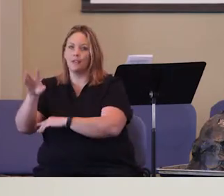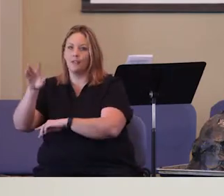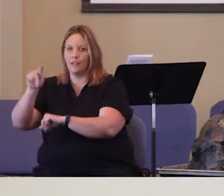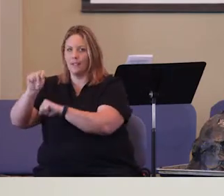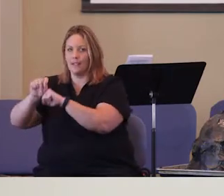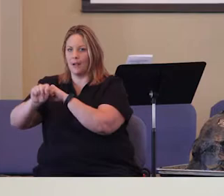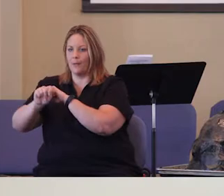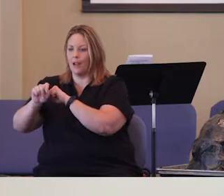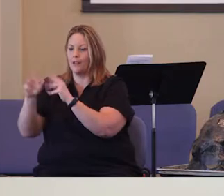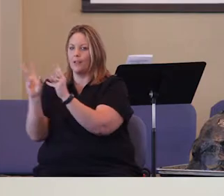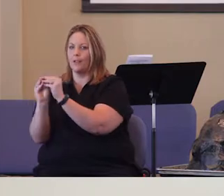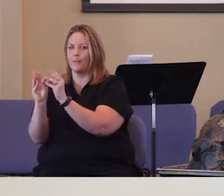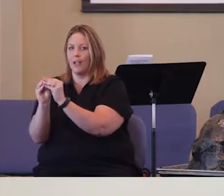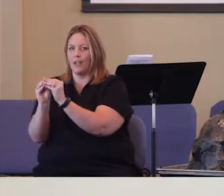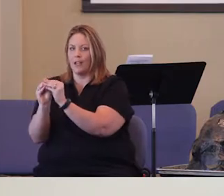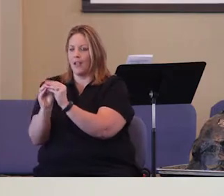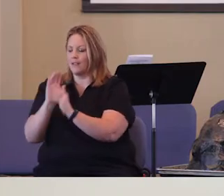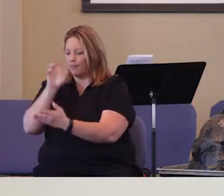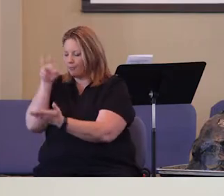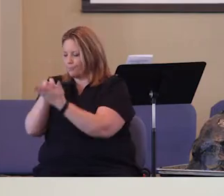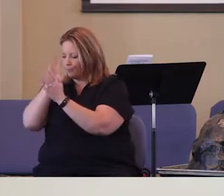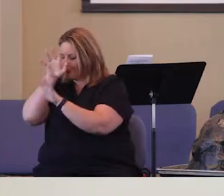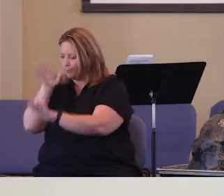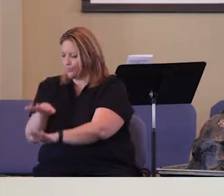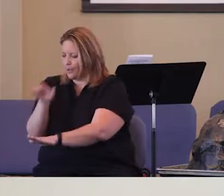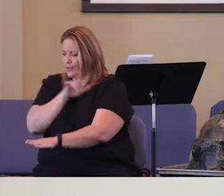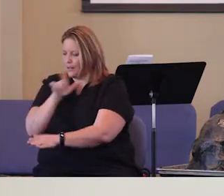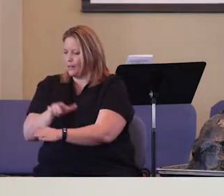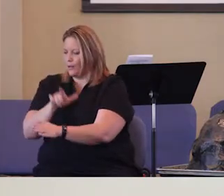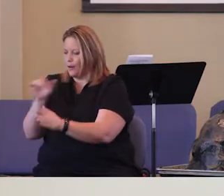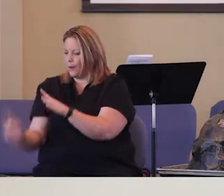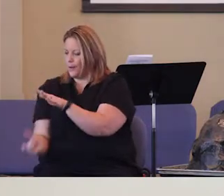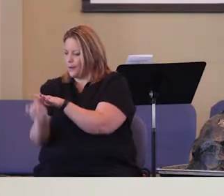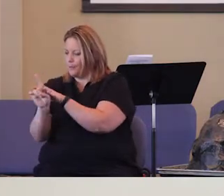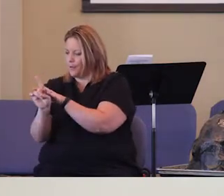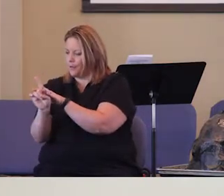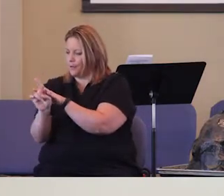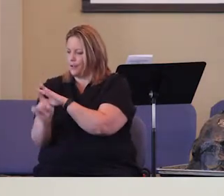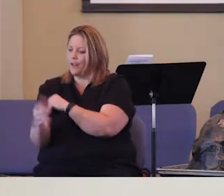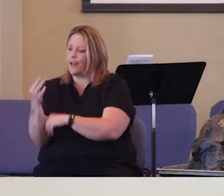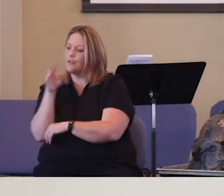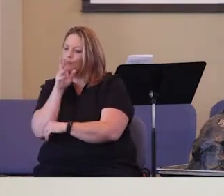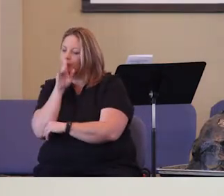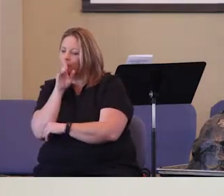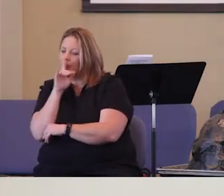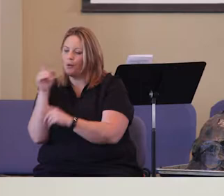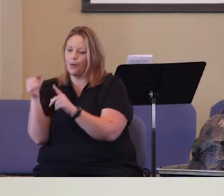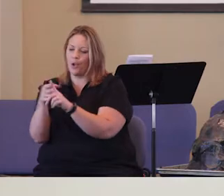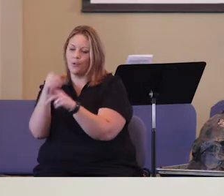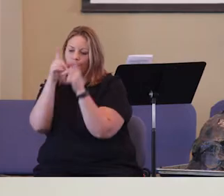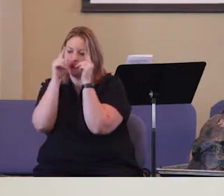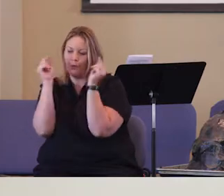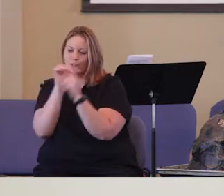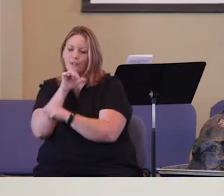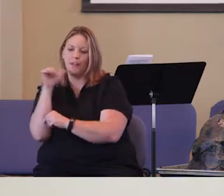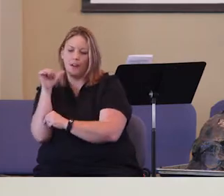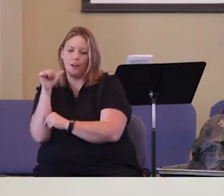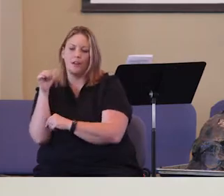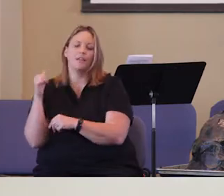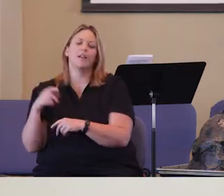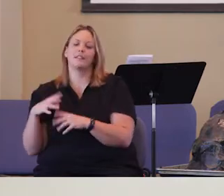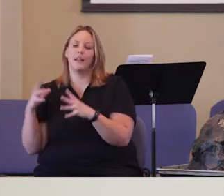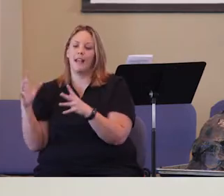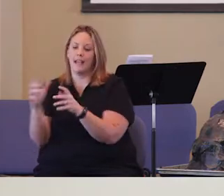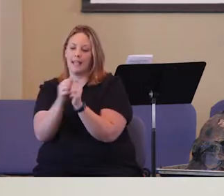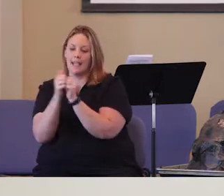and the glory of the Lord appeared to them. Then the Lord spoke to Moses, saying, Take the rod, you and your brother Aaron, gather the